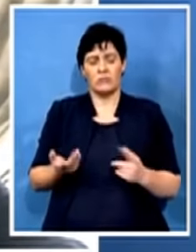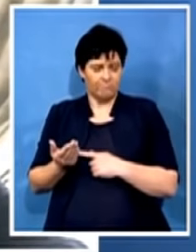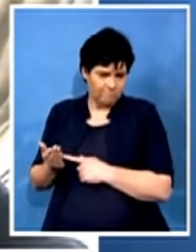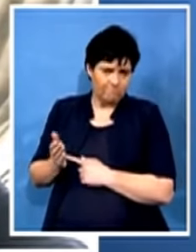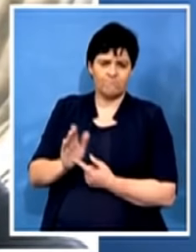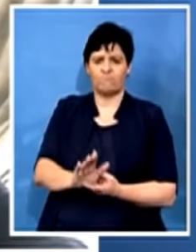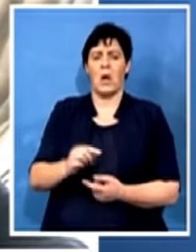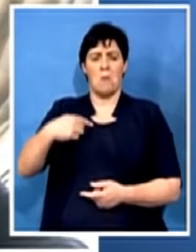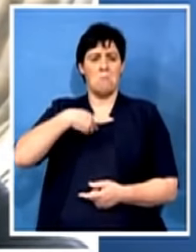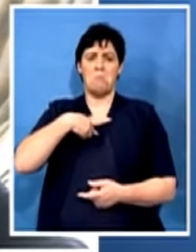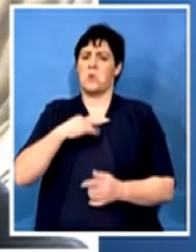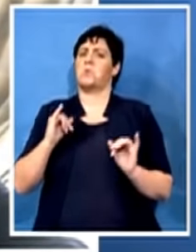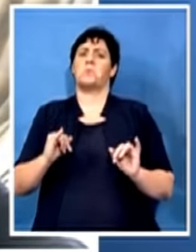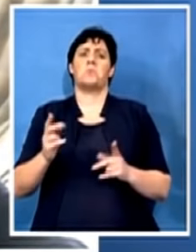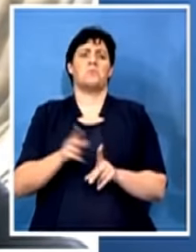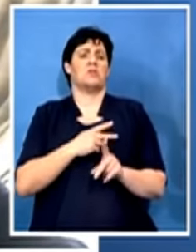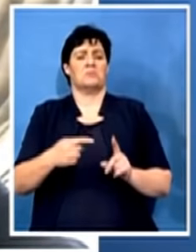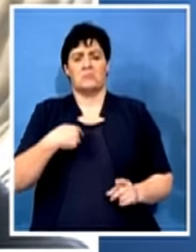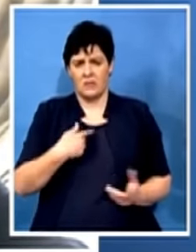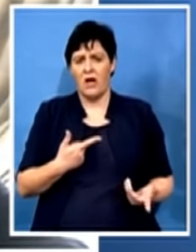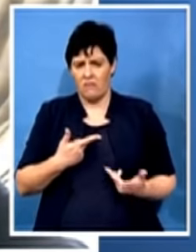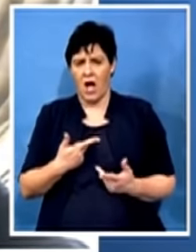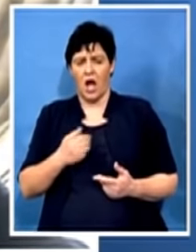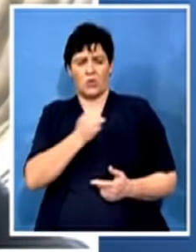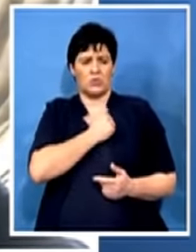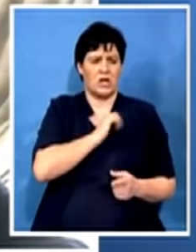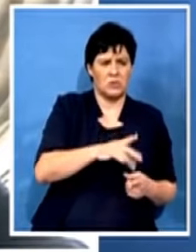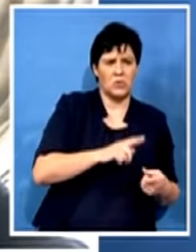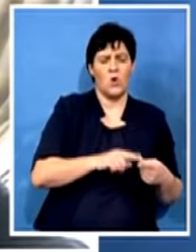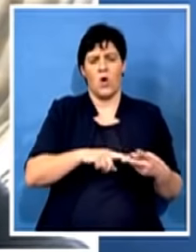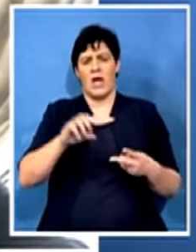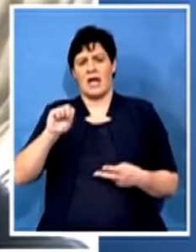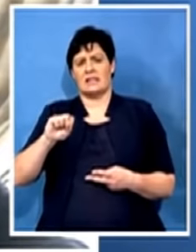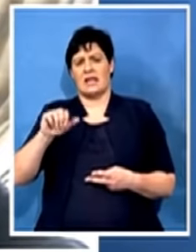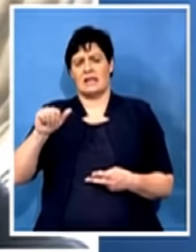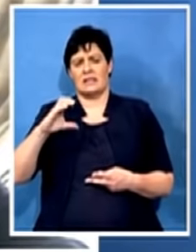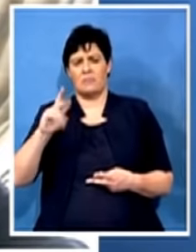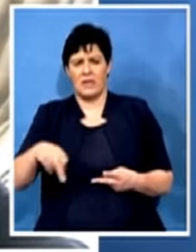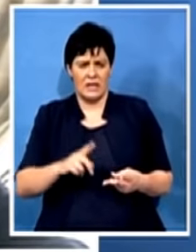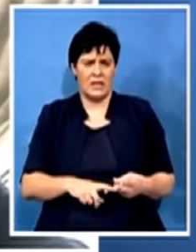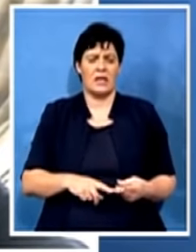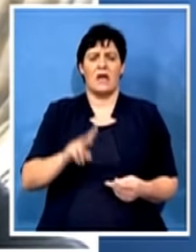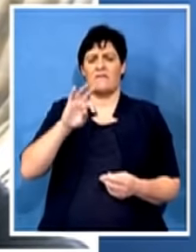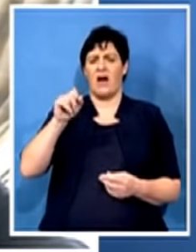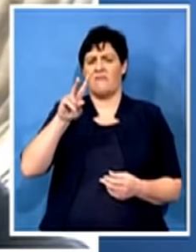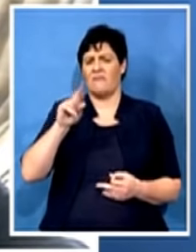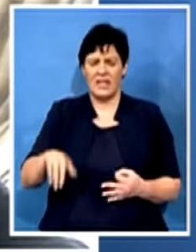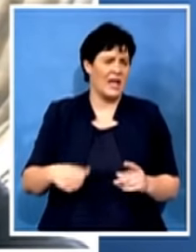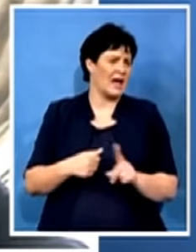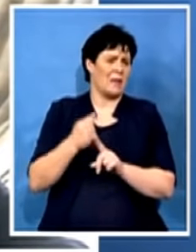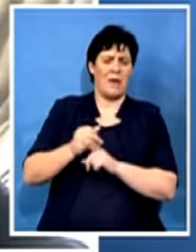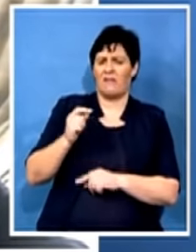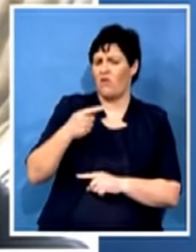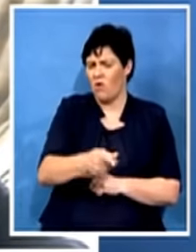ranks of Kusatu, swell the ranks of the SACP, have the likes of Zolindzema Vavi going and campaigning for him, have the likes of the Youth League, Figile Mbalula,